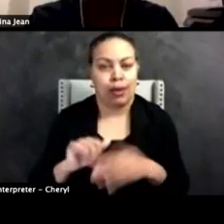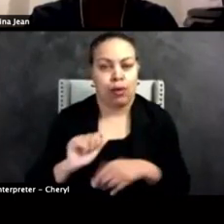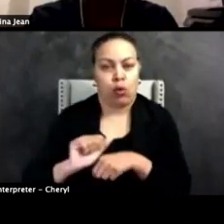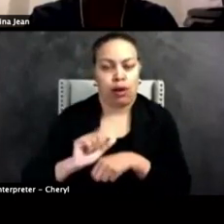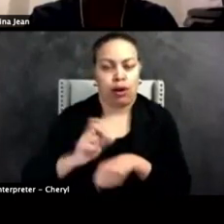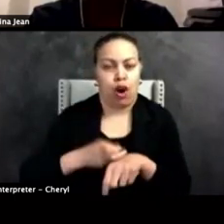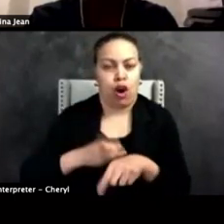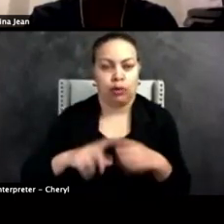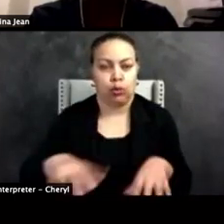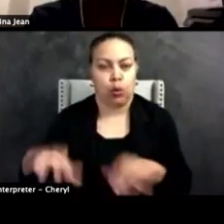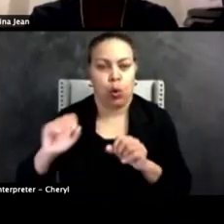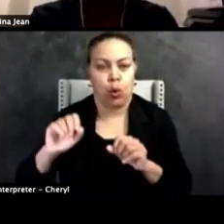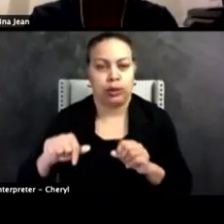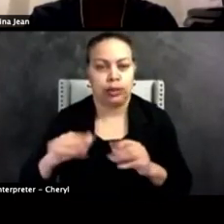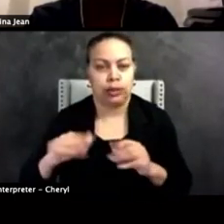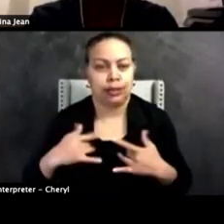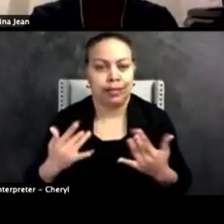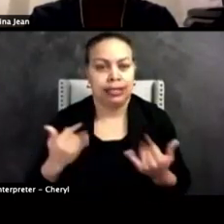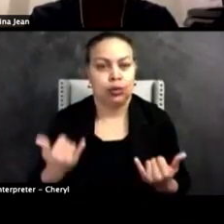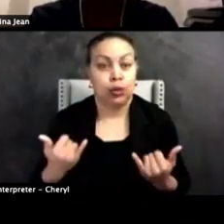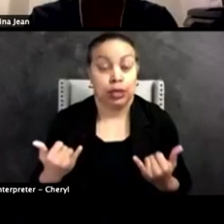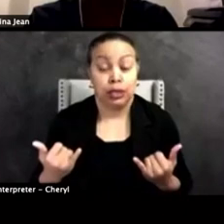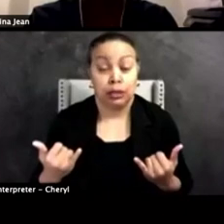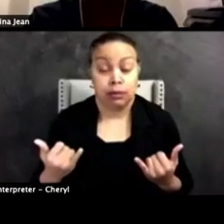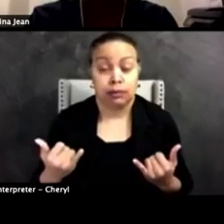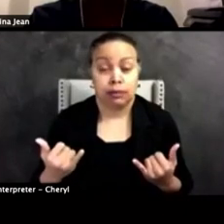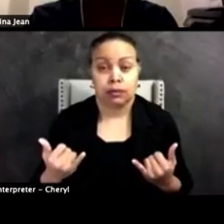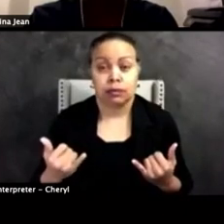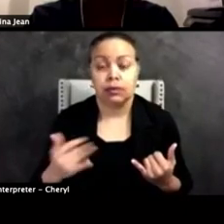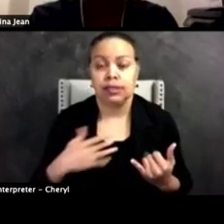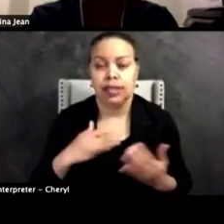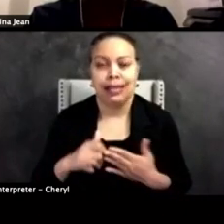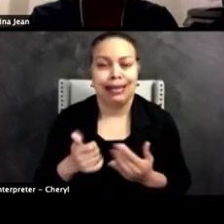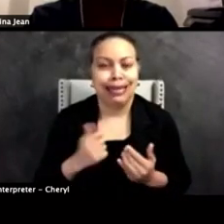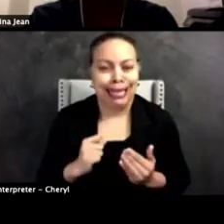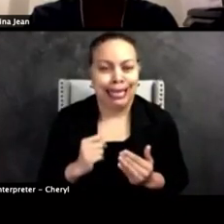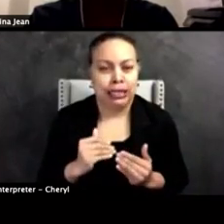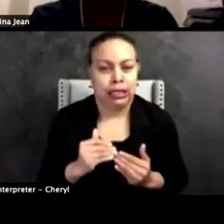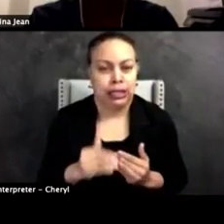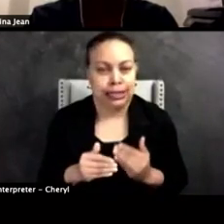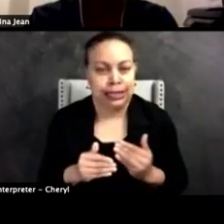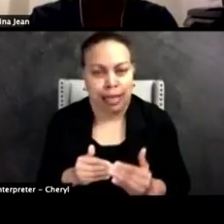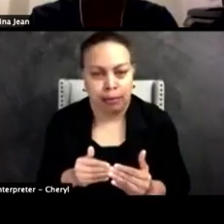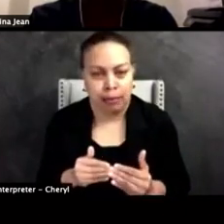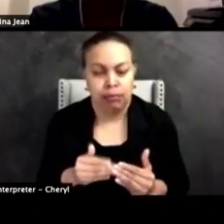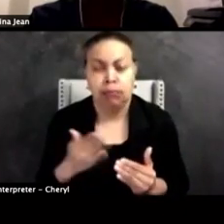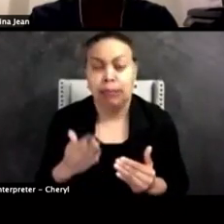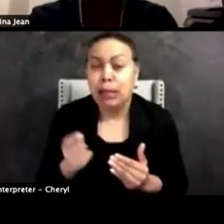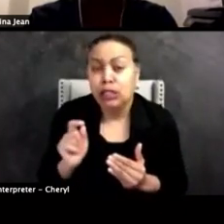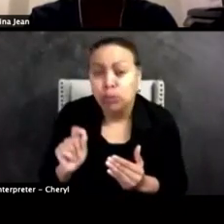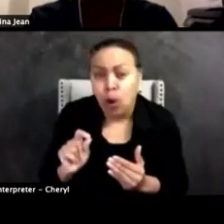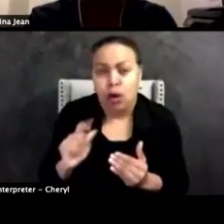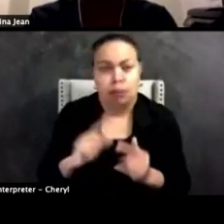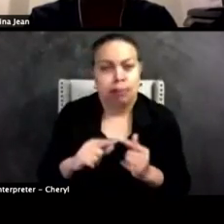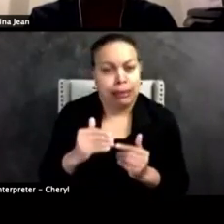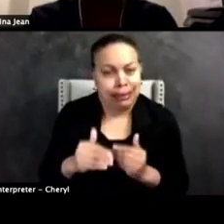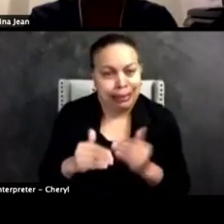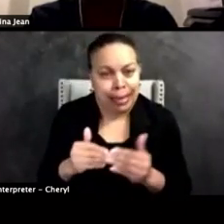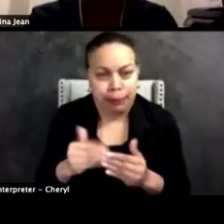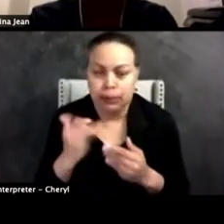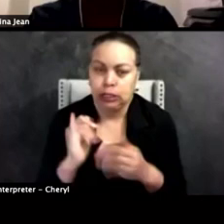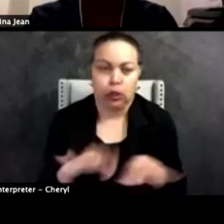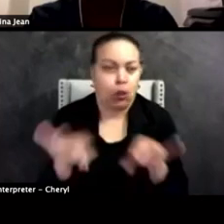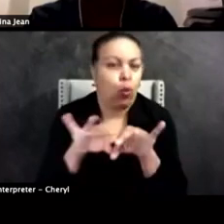on putting this together, I feel that any step, no matter how small in the right direction is absolutely worth taking.